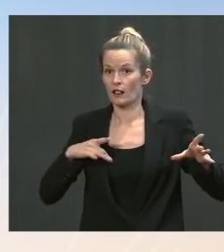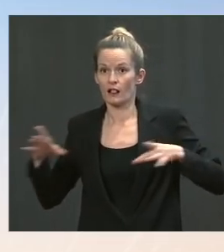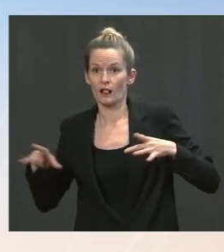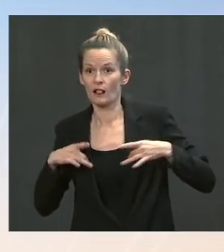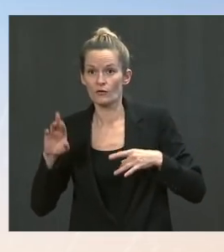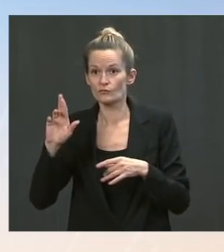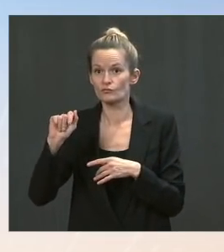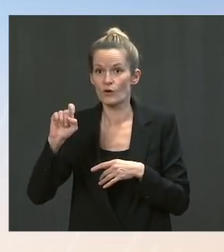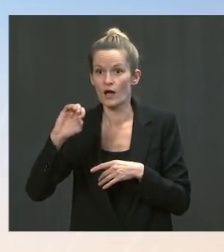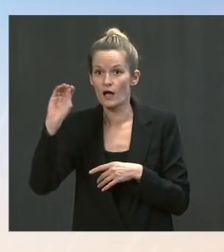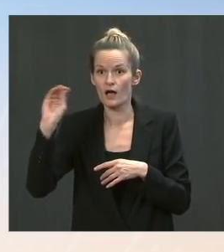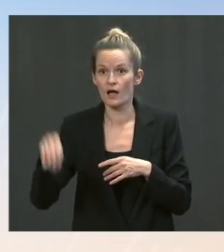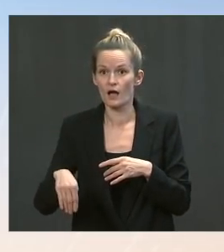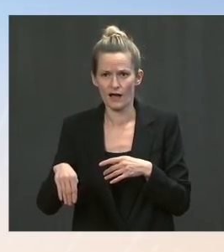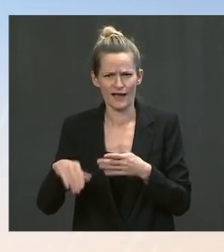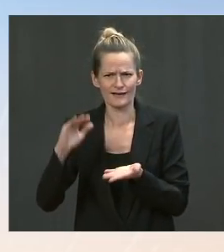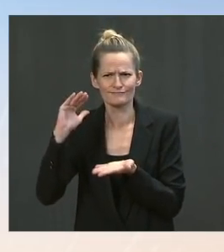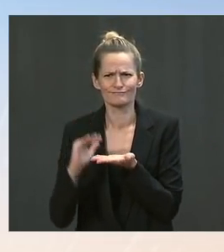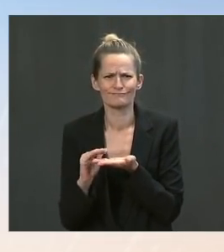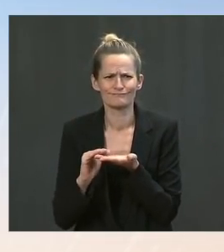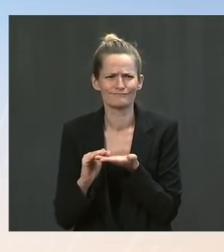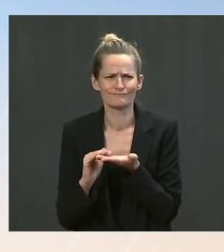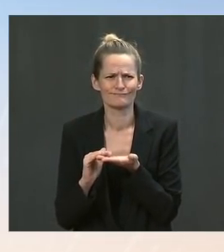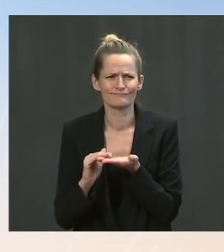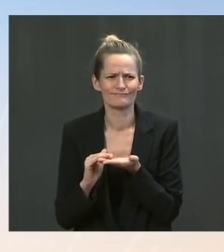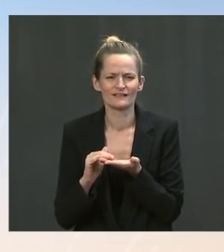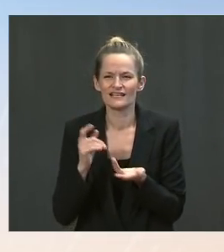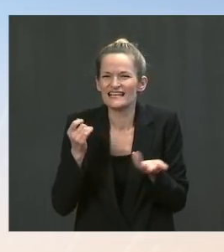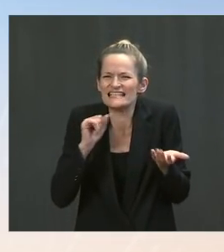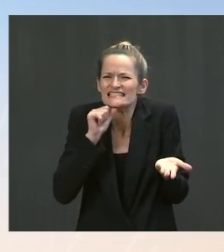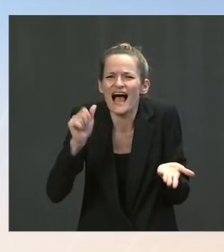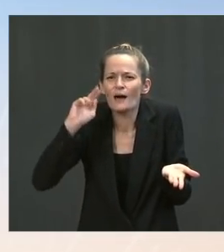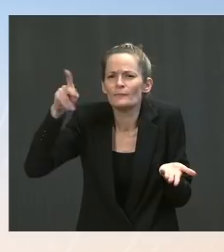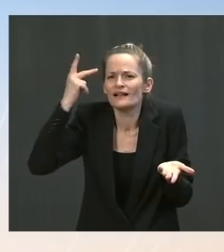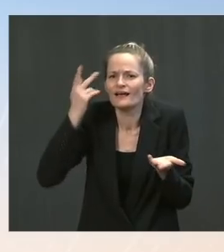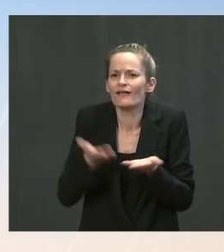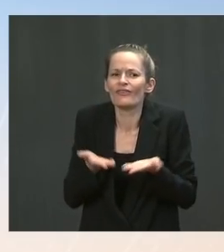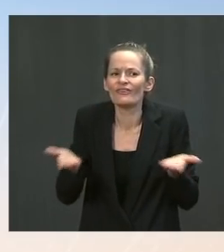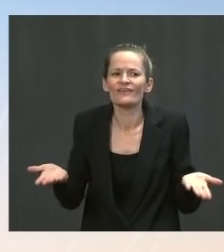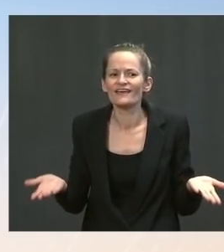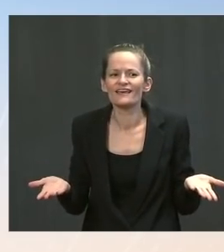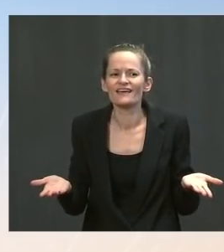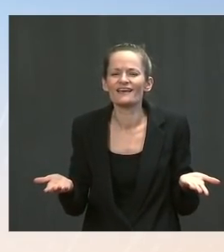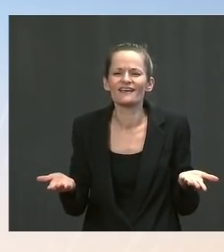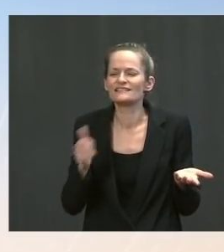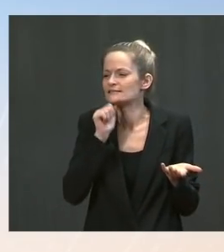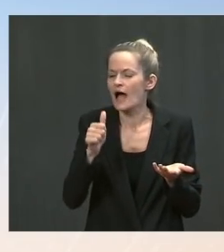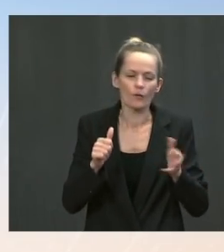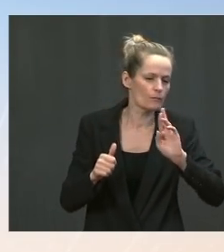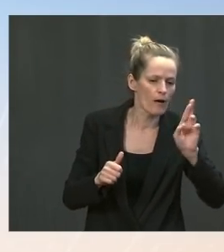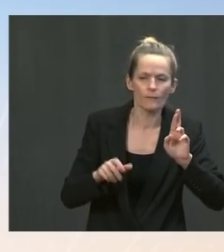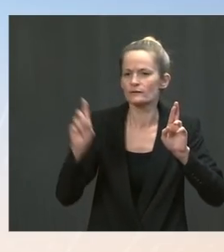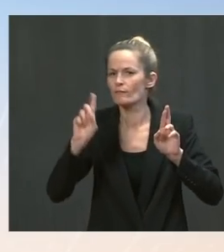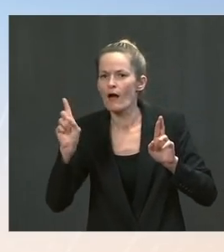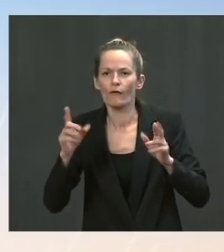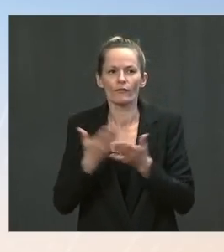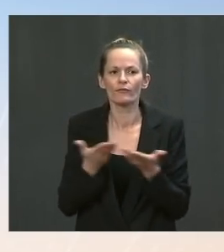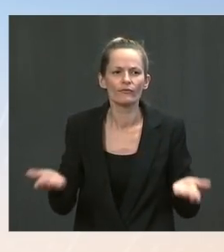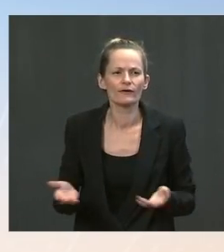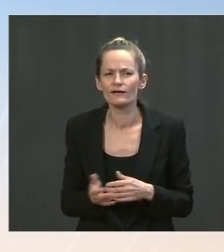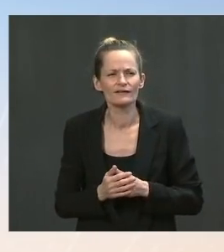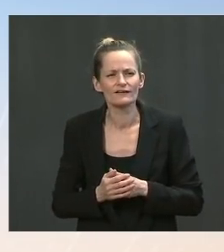to take steps, work with governors, leaders of all political stripes, in order to prevent and end the pandemic. The Thanks,